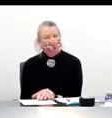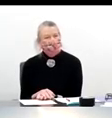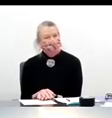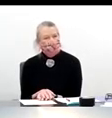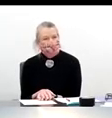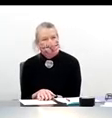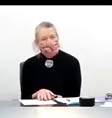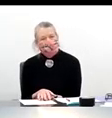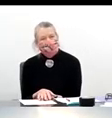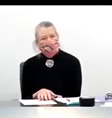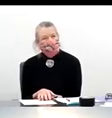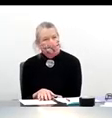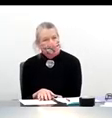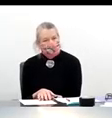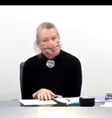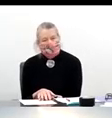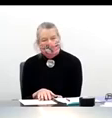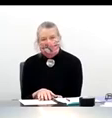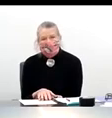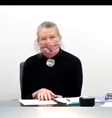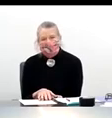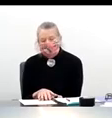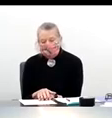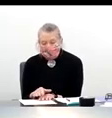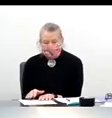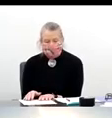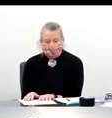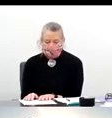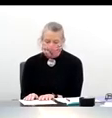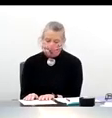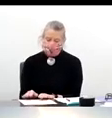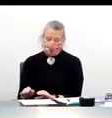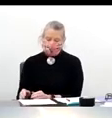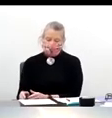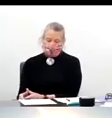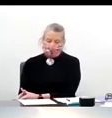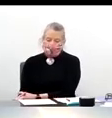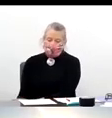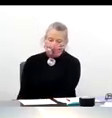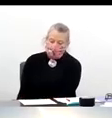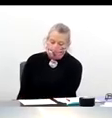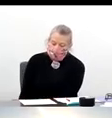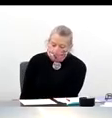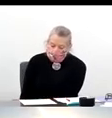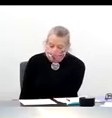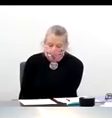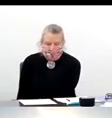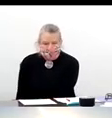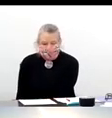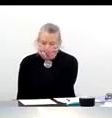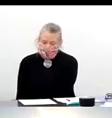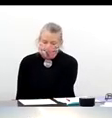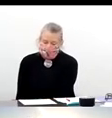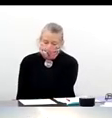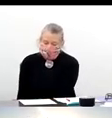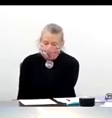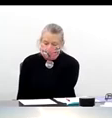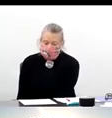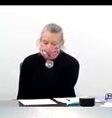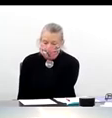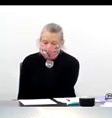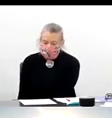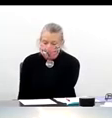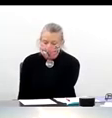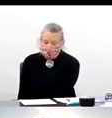For his time and his remarks. The next speaker is Dr. Ming Li, who is director